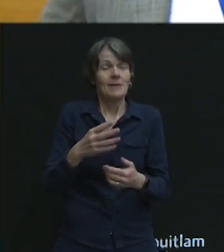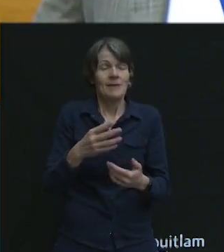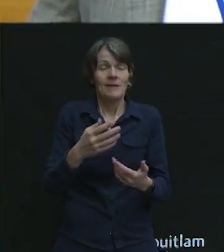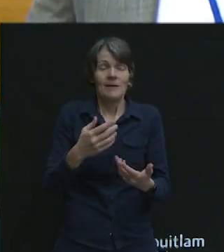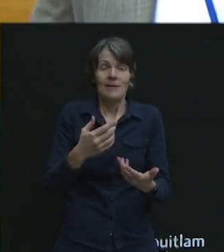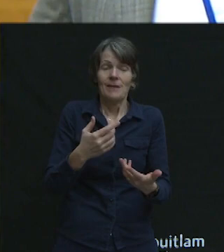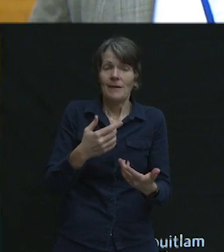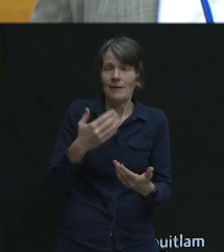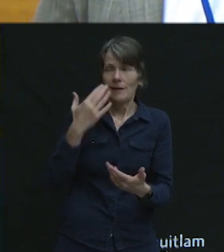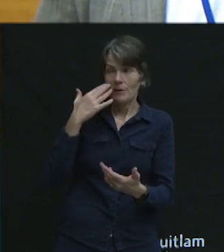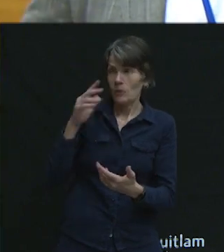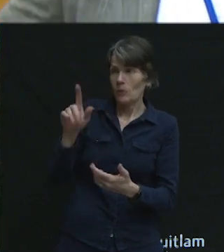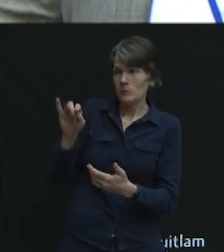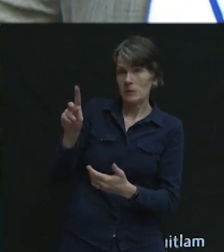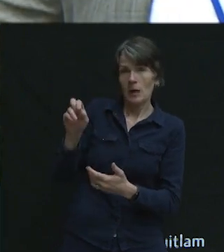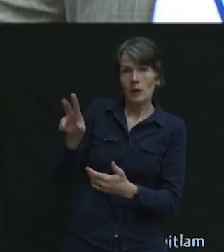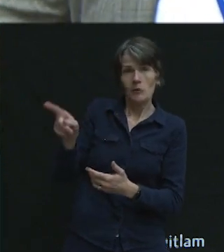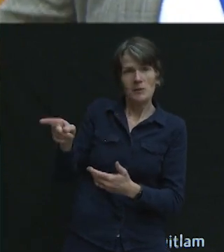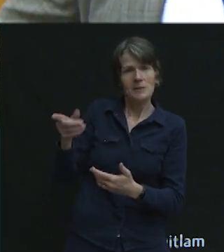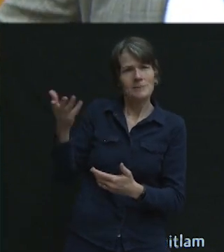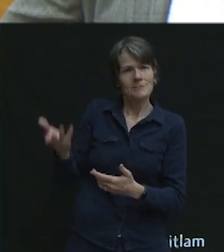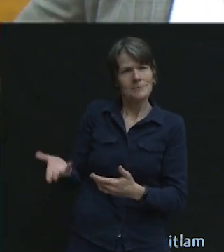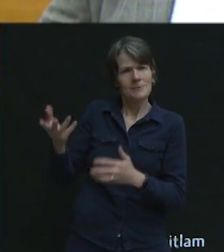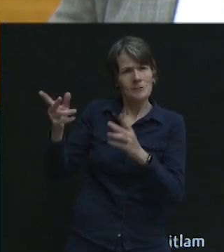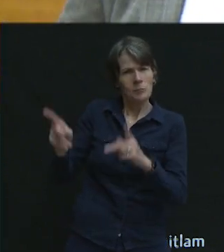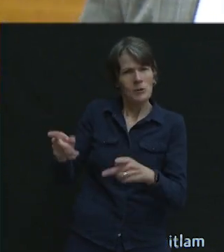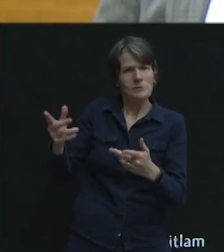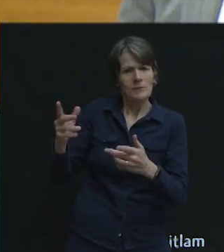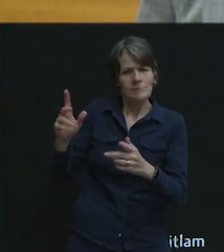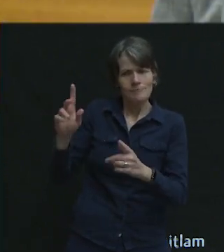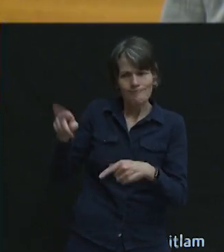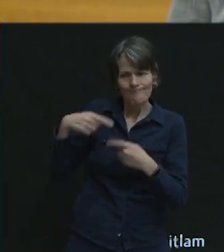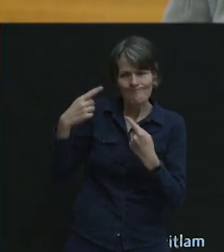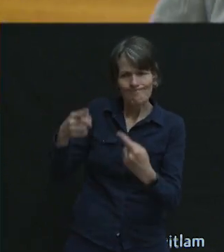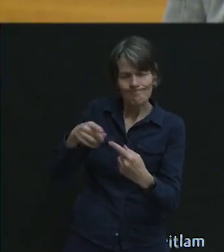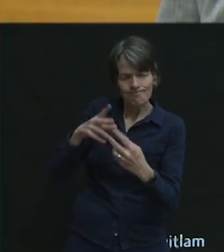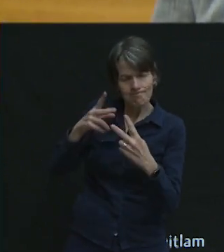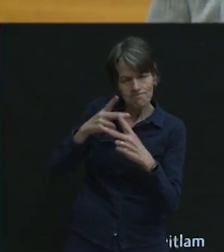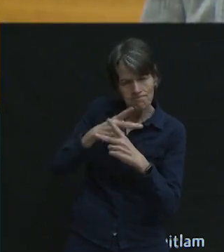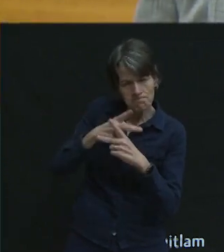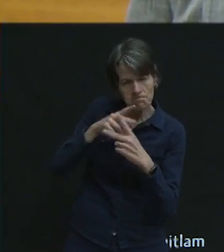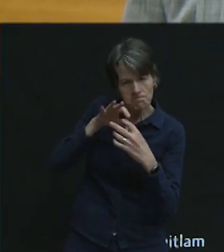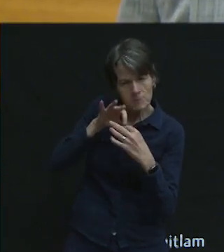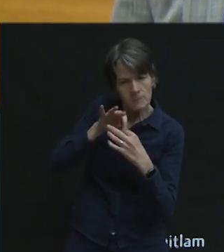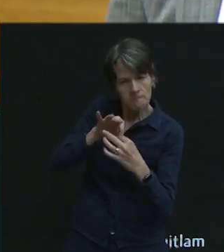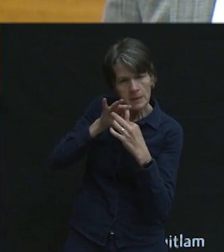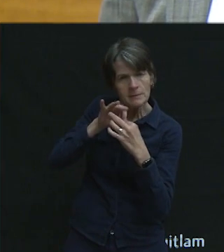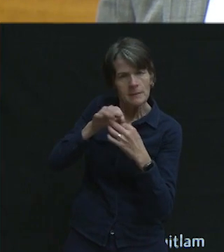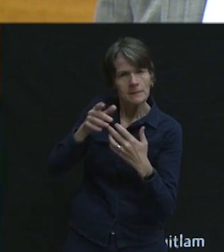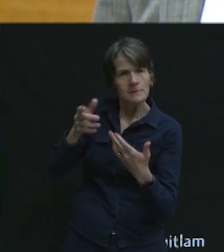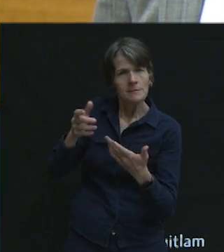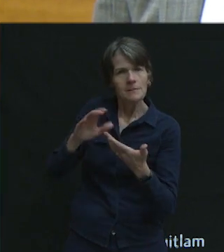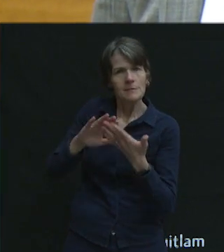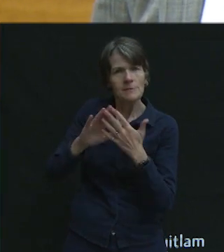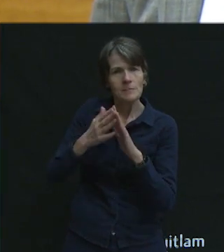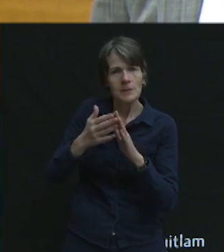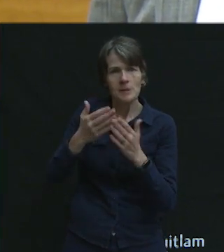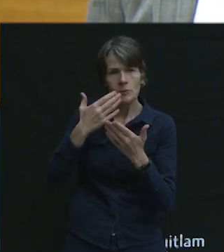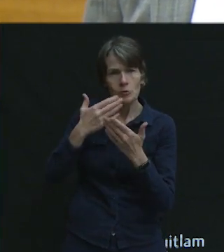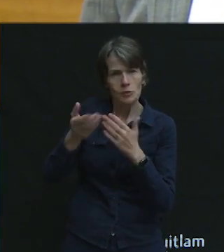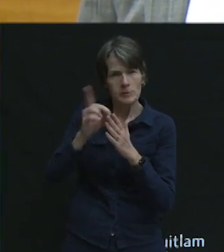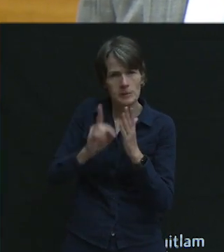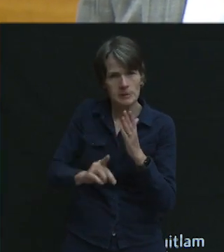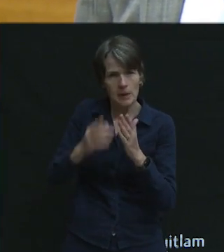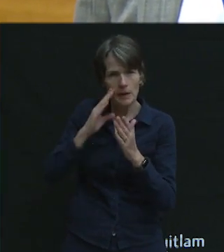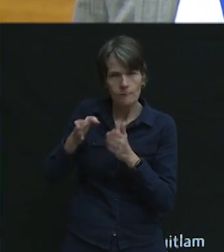as I know Tyler, he's been one of those who's been perfecting the art and the craft of good, people-friendly street design.